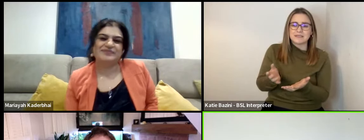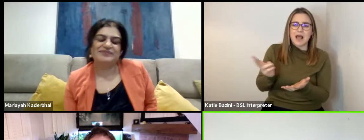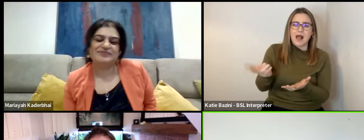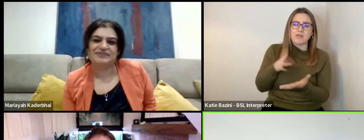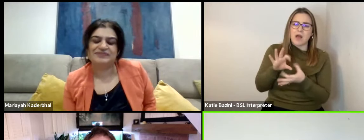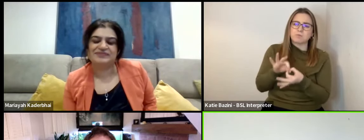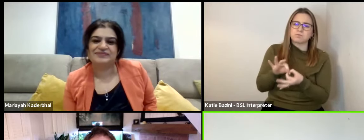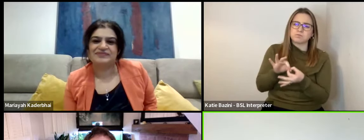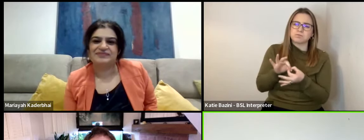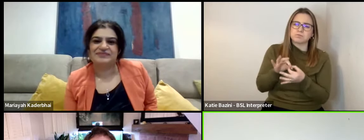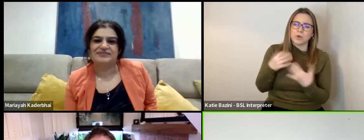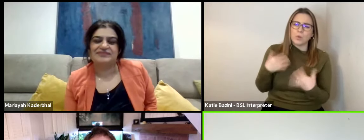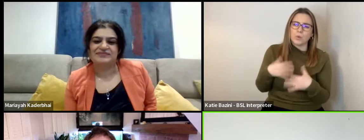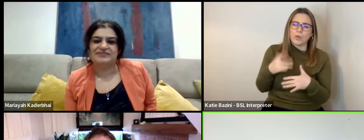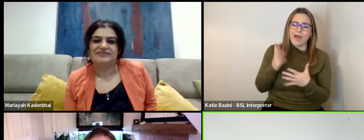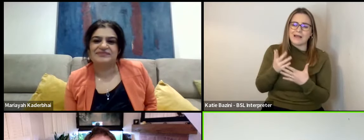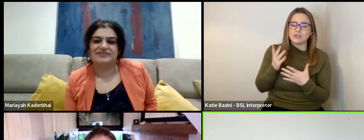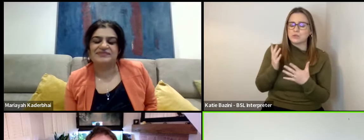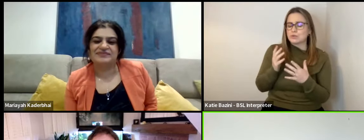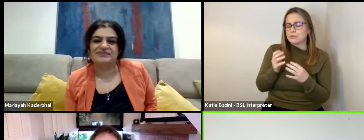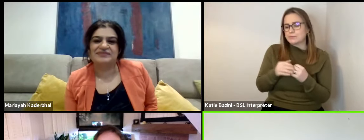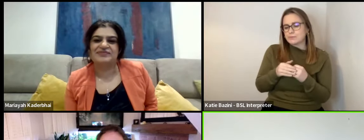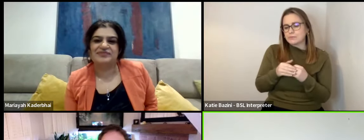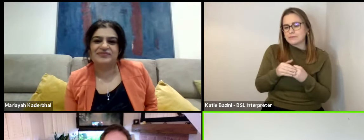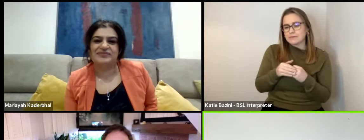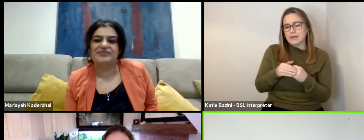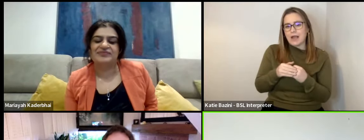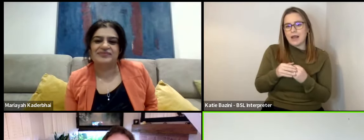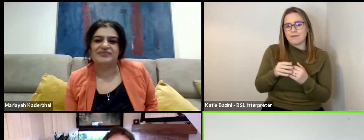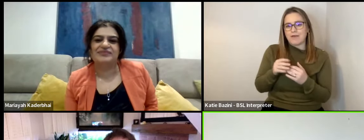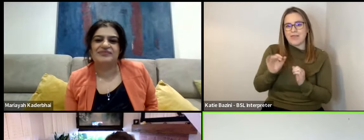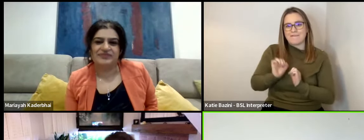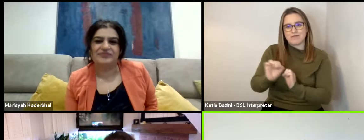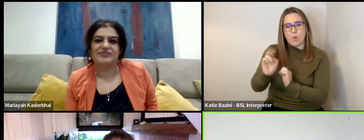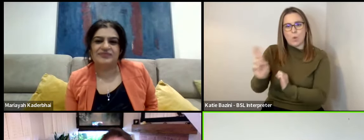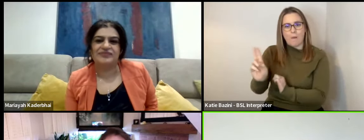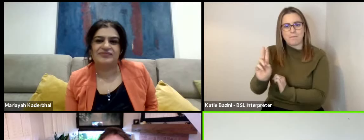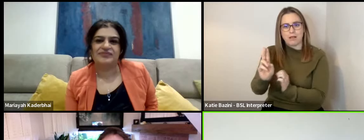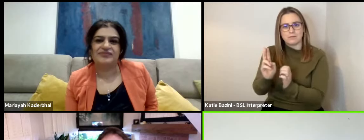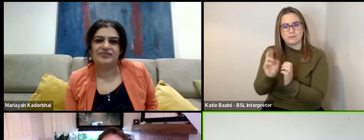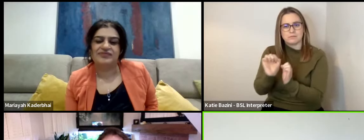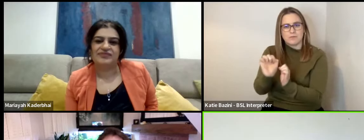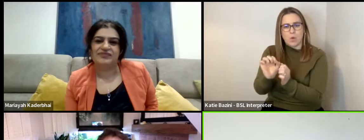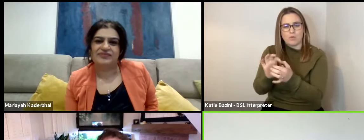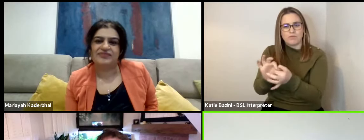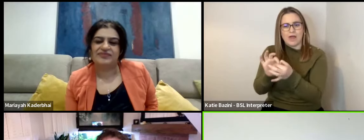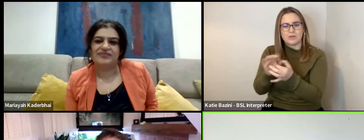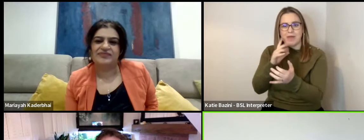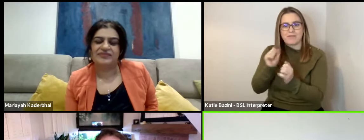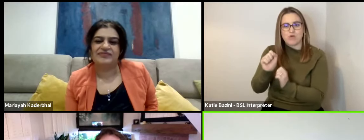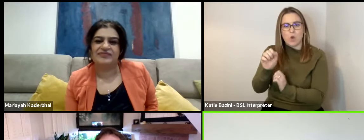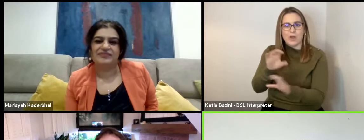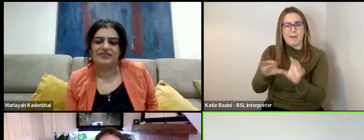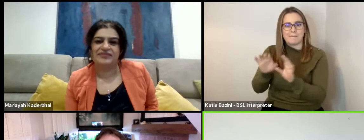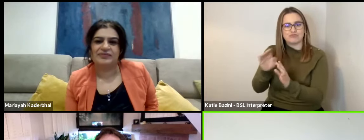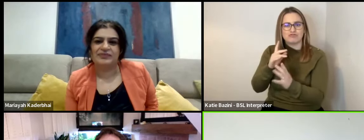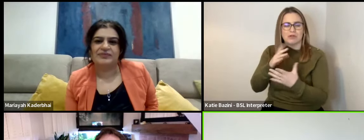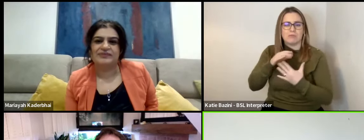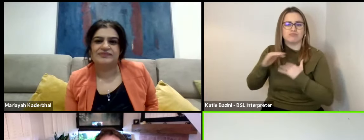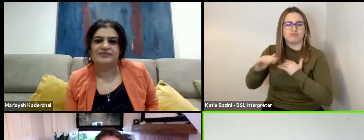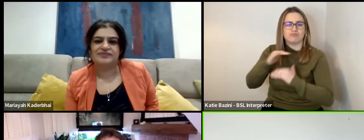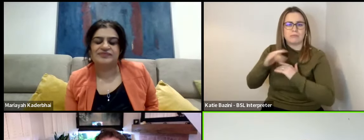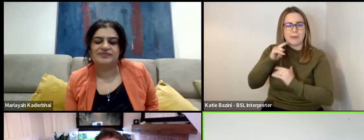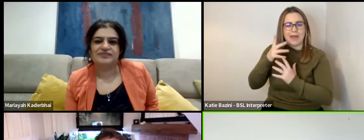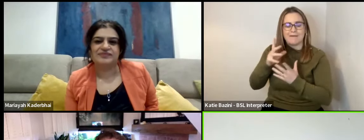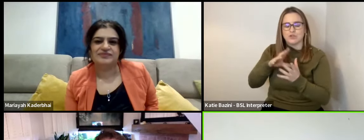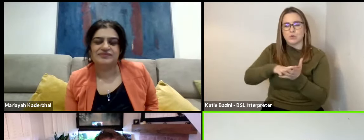good. They had to obviously undo the language of intimacy they have as a couple despite there being chemistry. You have to learn it afresh for